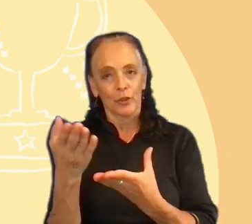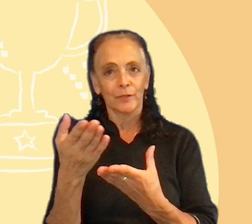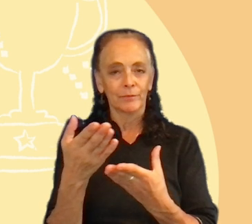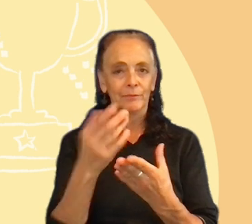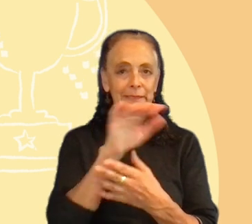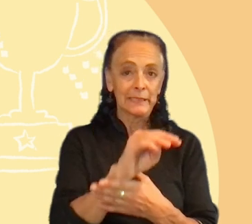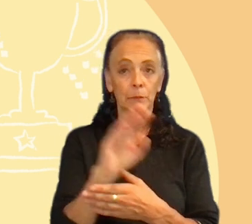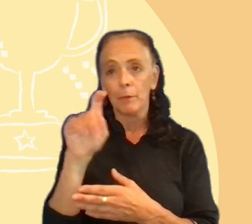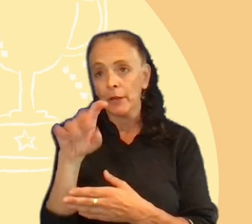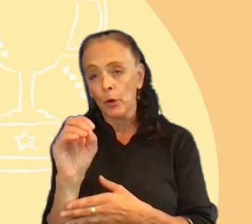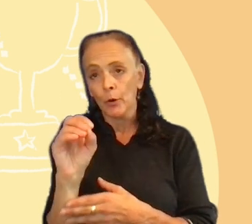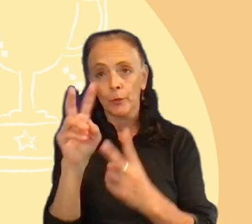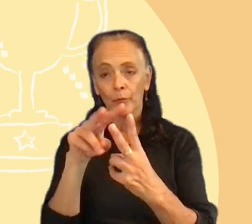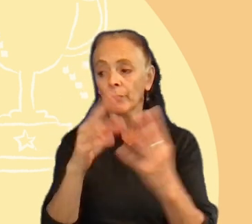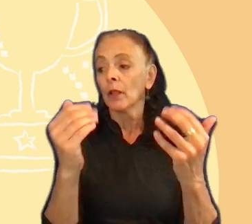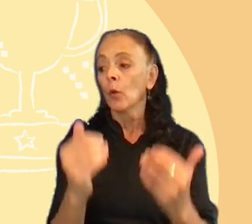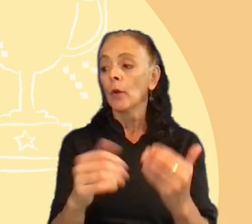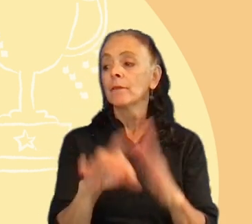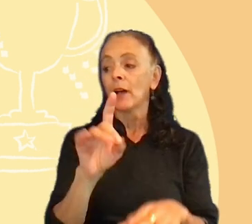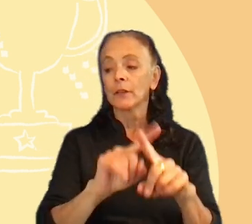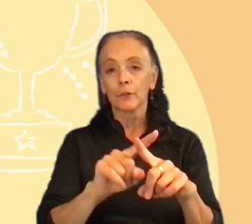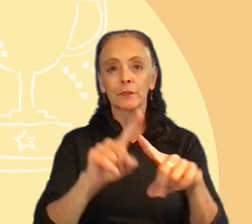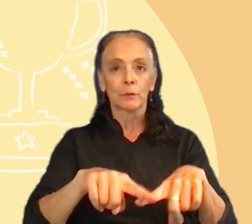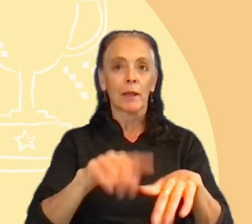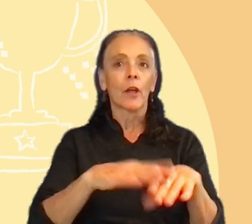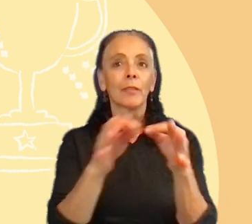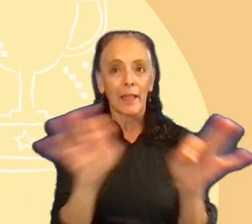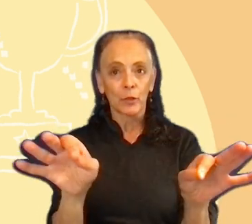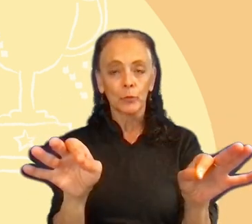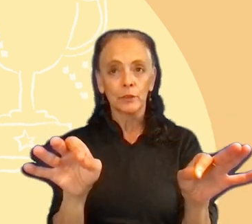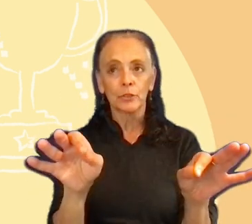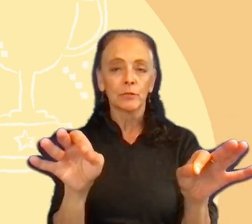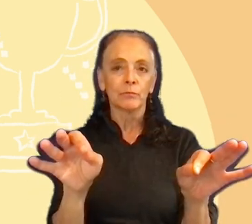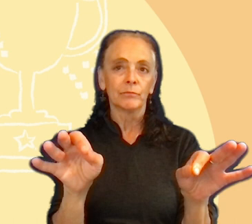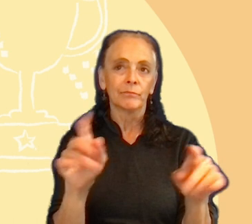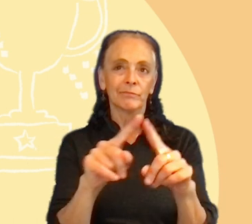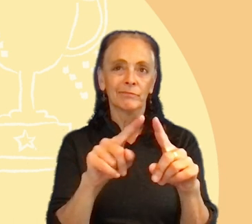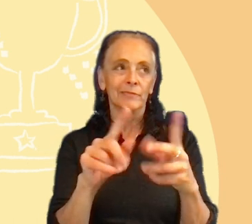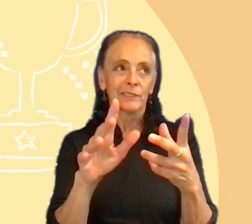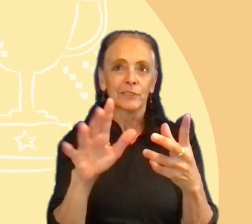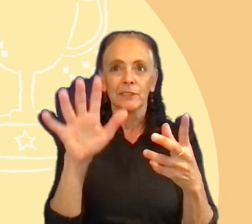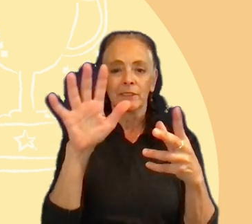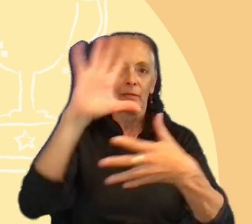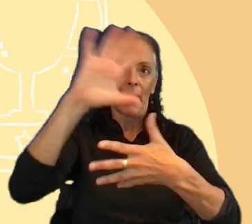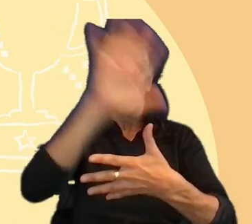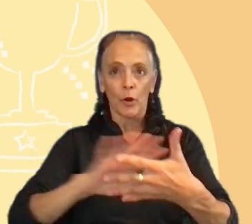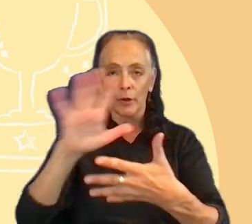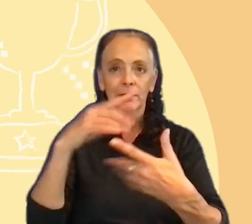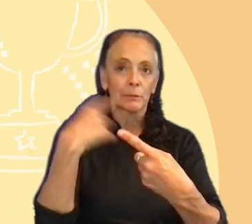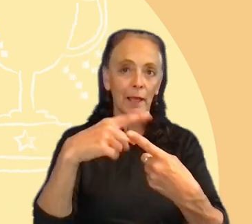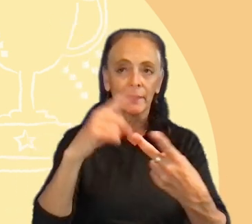able to detect the difference based on language through Latin America, people playing the game in Spanish, in